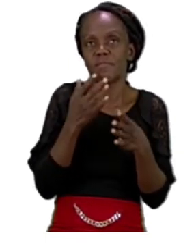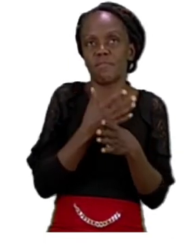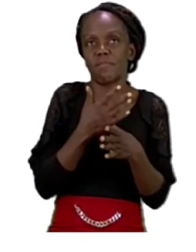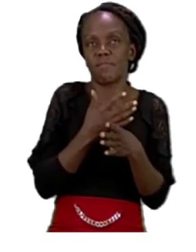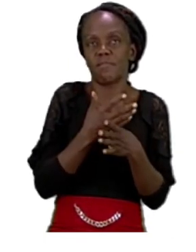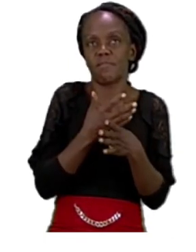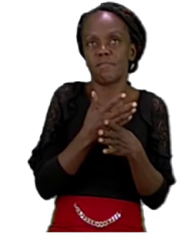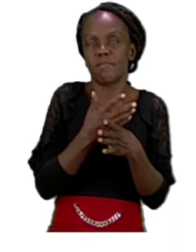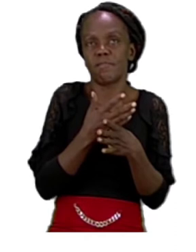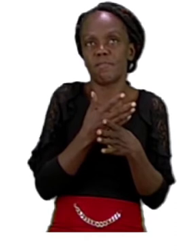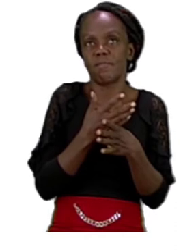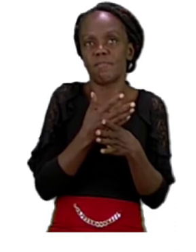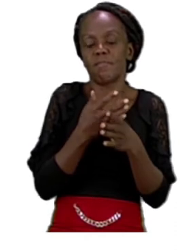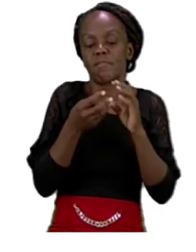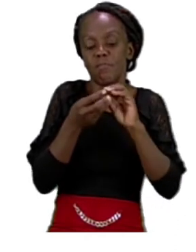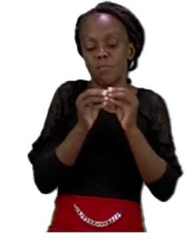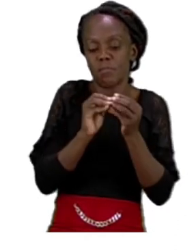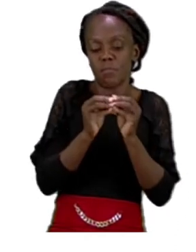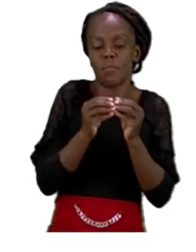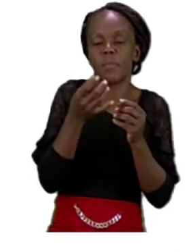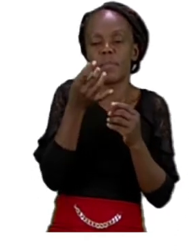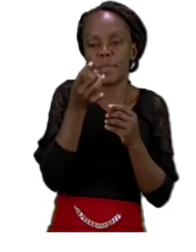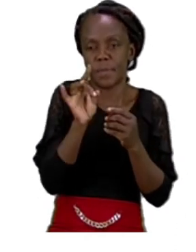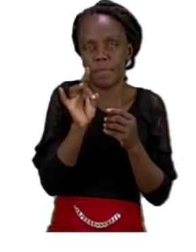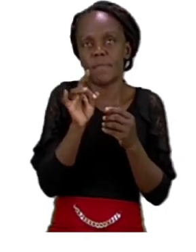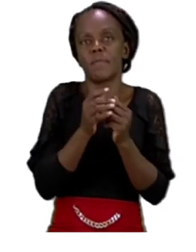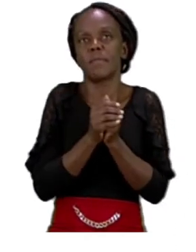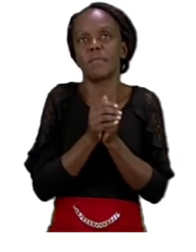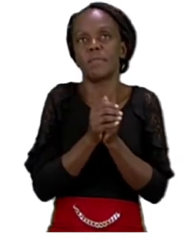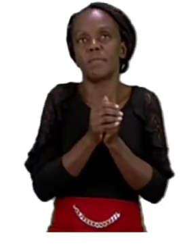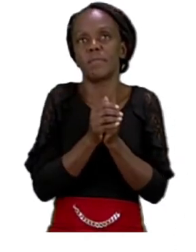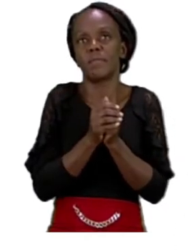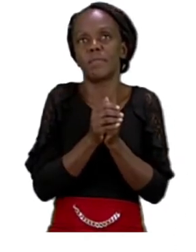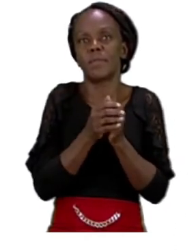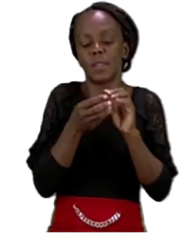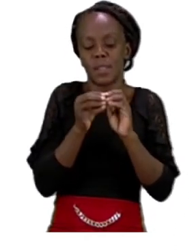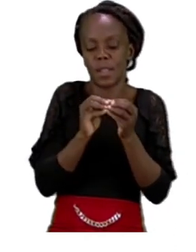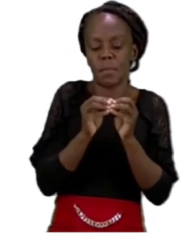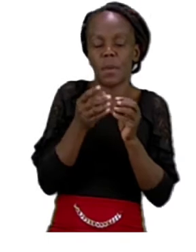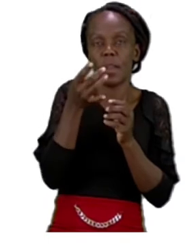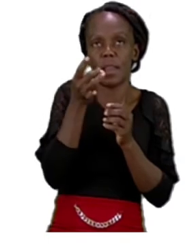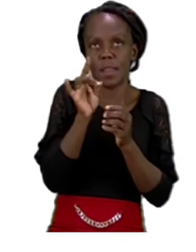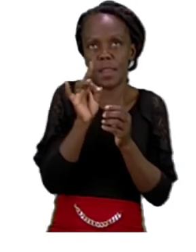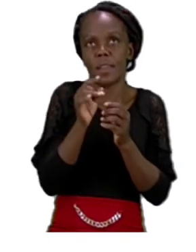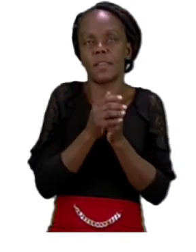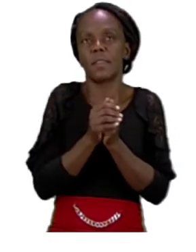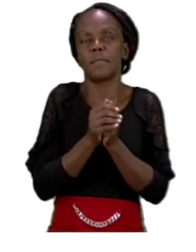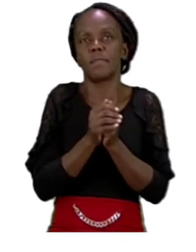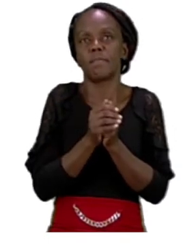let's say eight eight eight good job